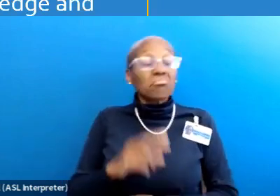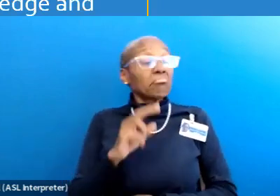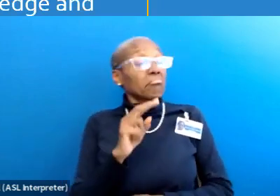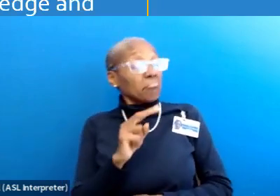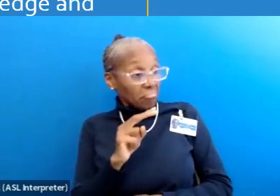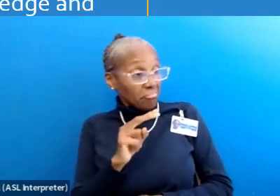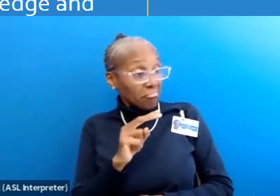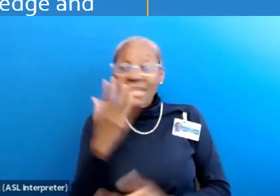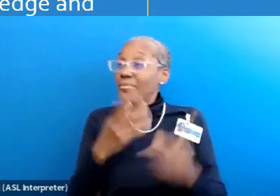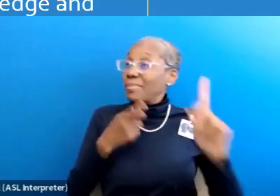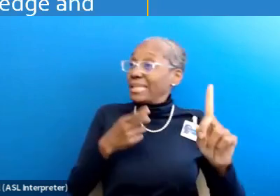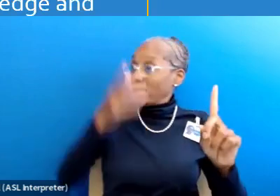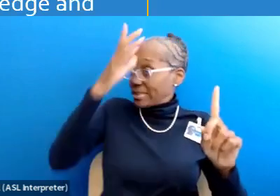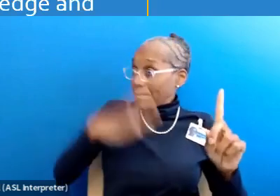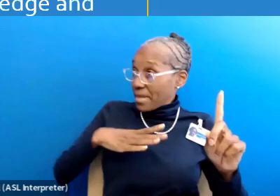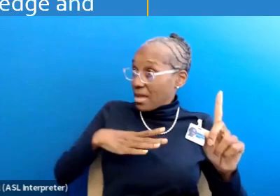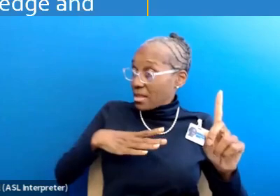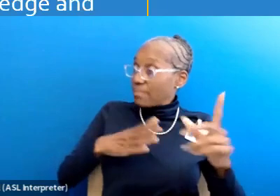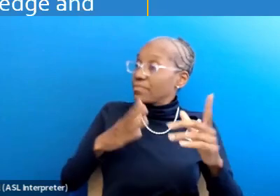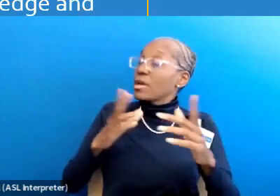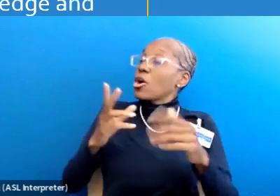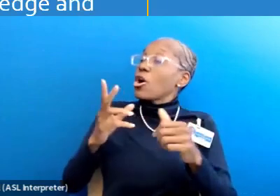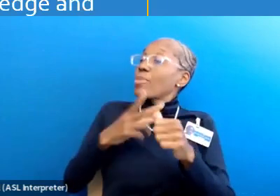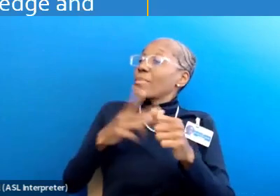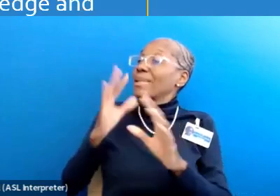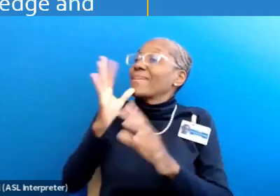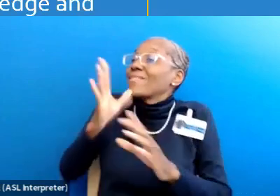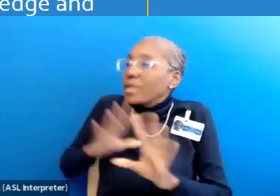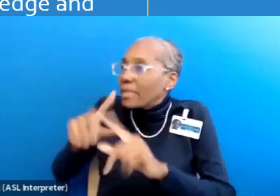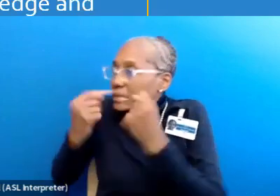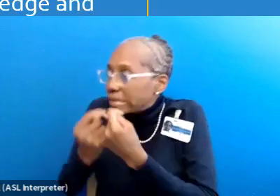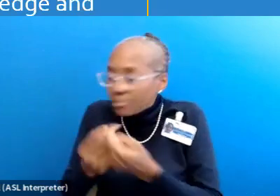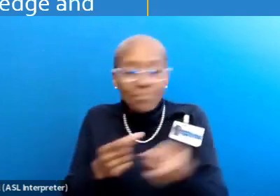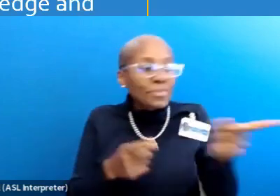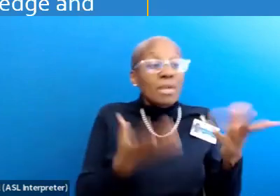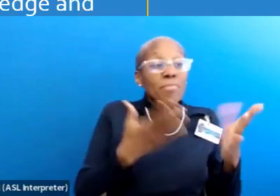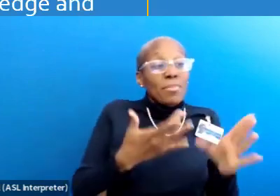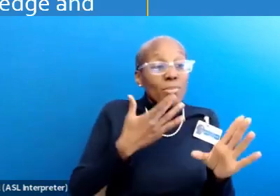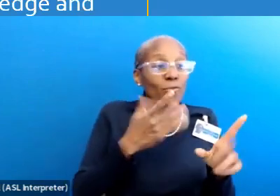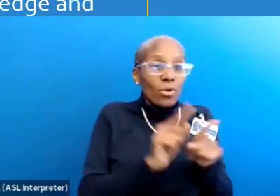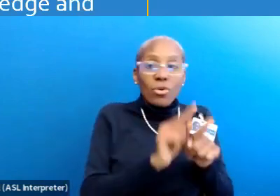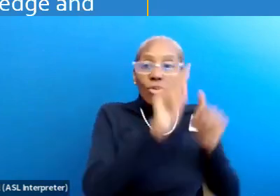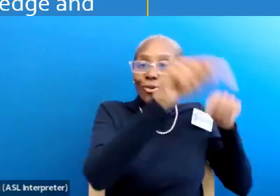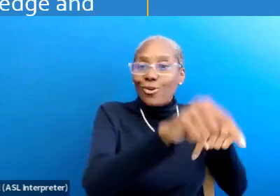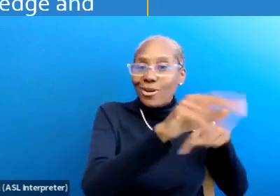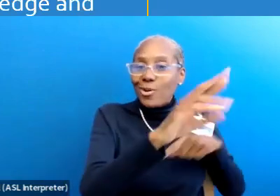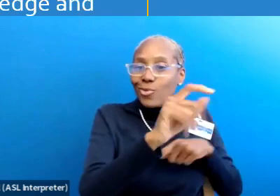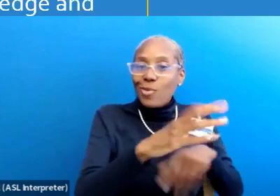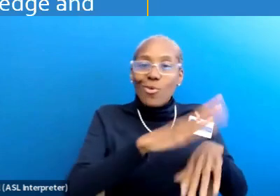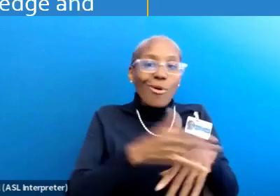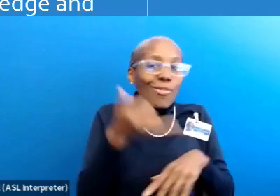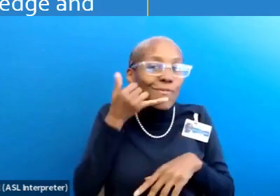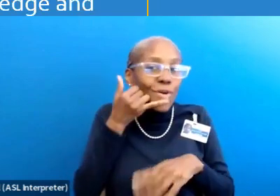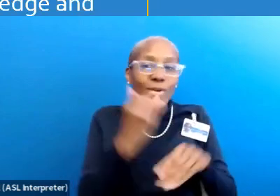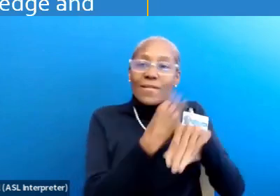Perhaps because he was a male on a primarily female team, perhaps because he preferred remote modalities and spent more time on the phones and on